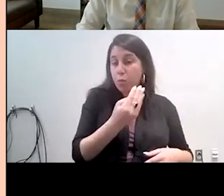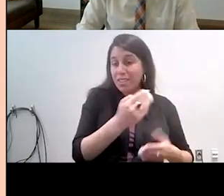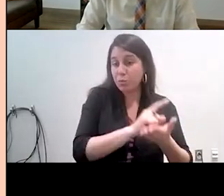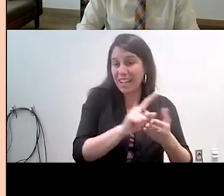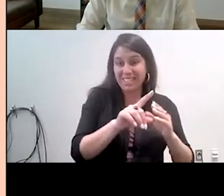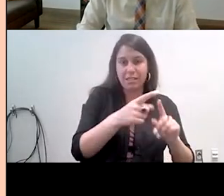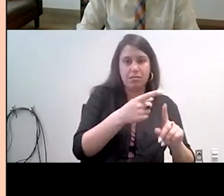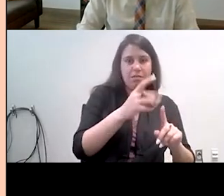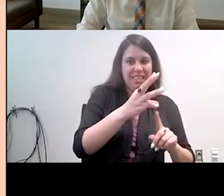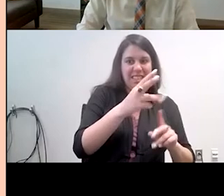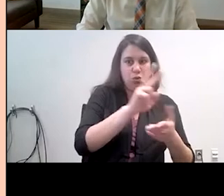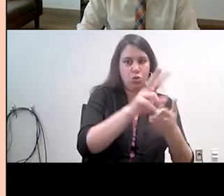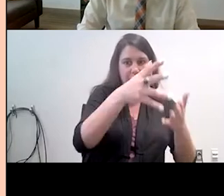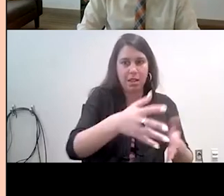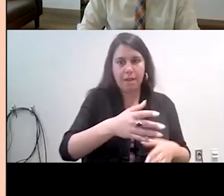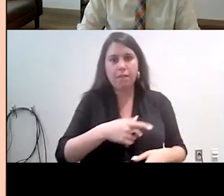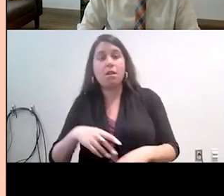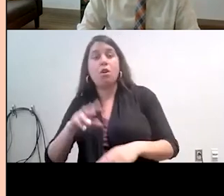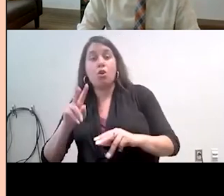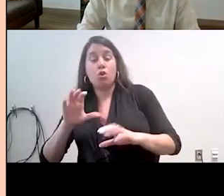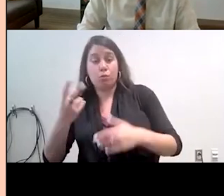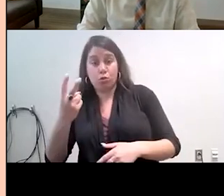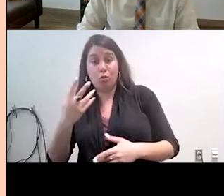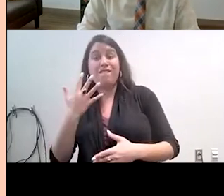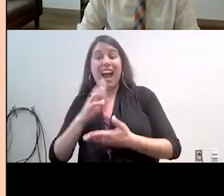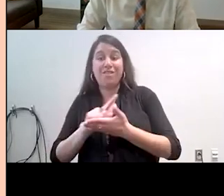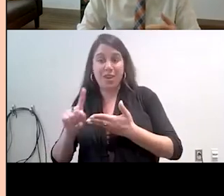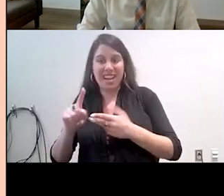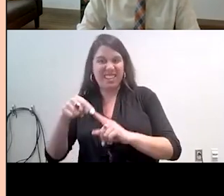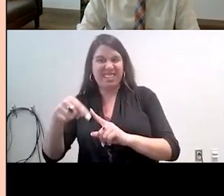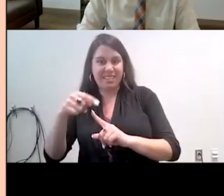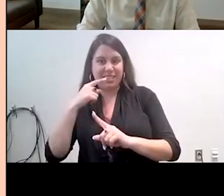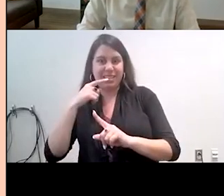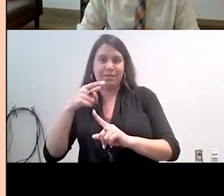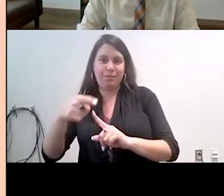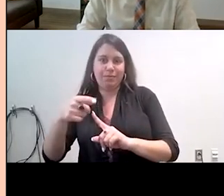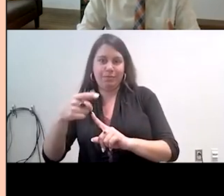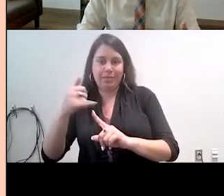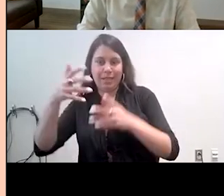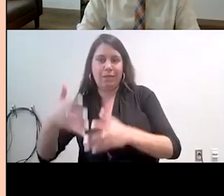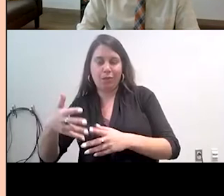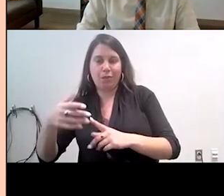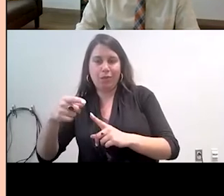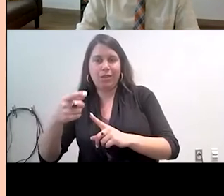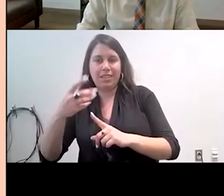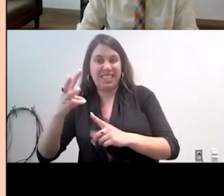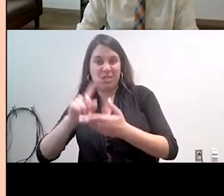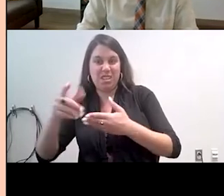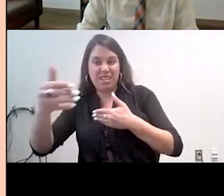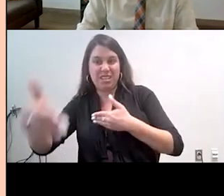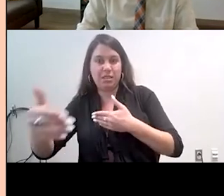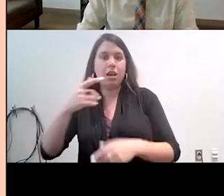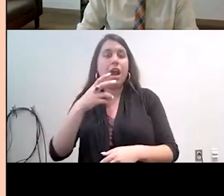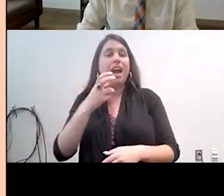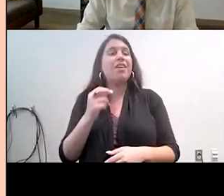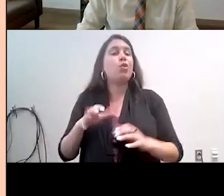two had completed five of the 16 weeks and group three had just formed but they did not have the opportunity to meet in person